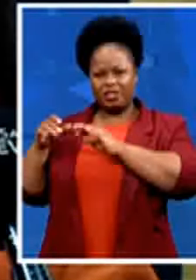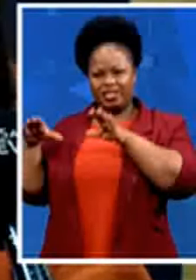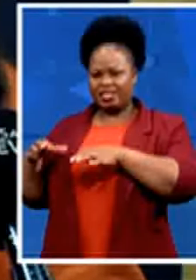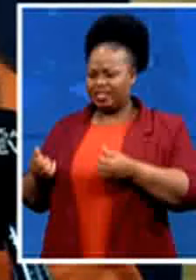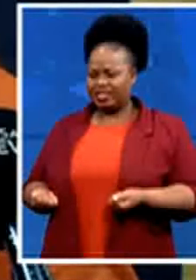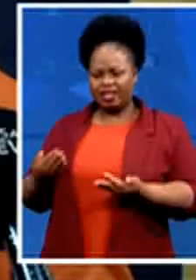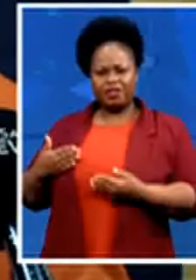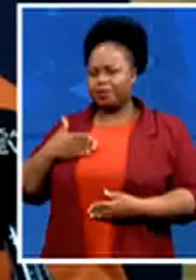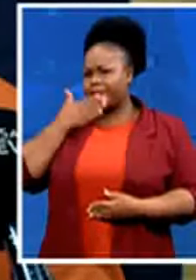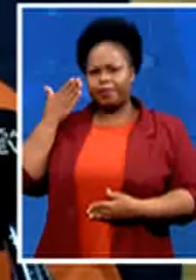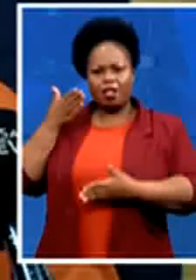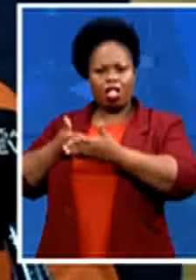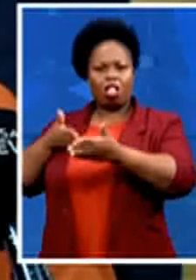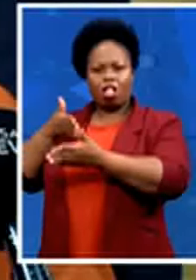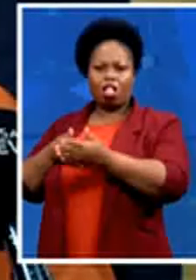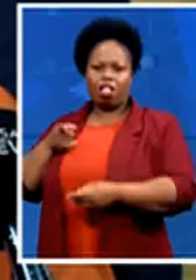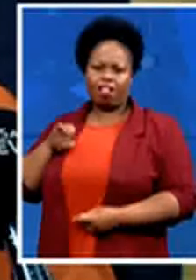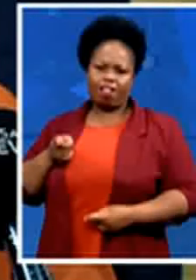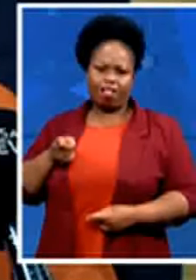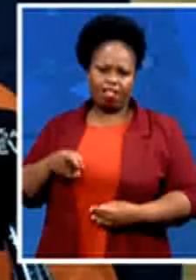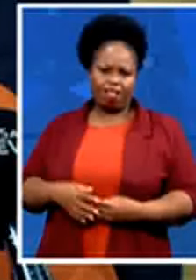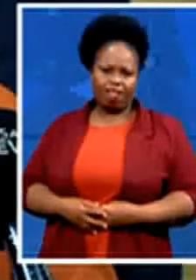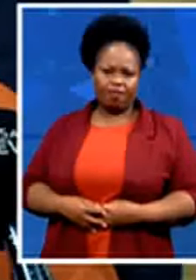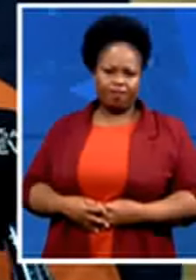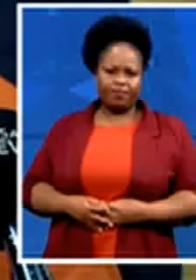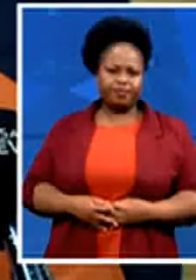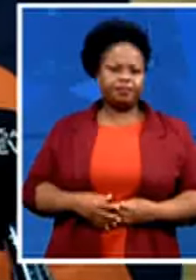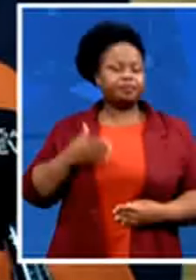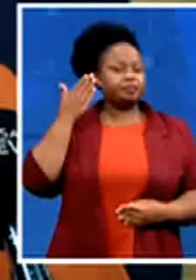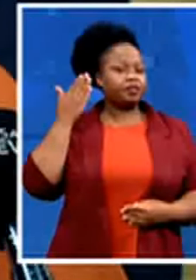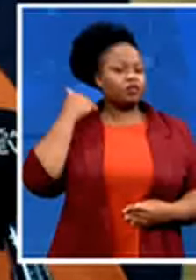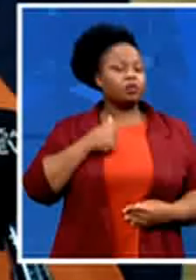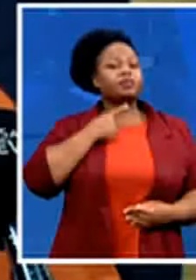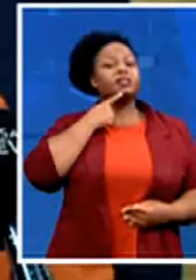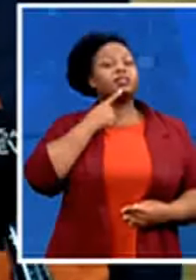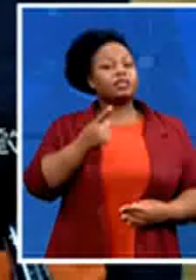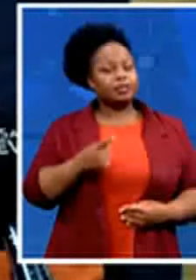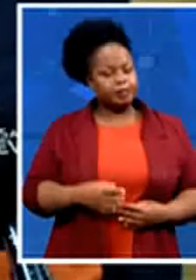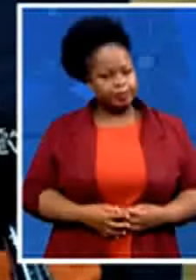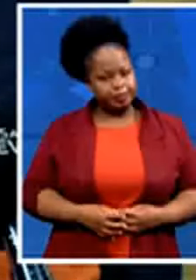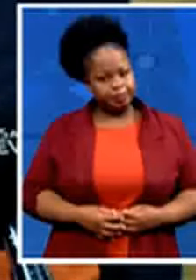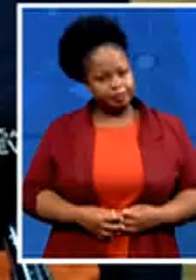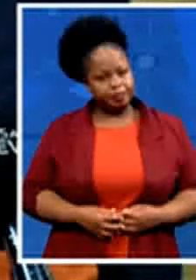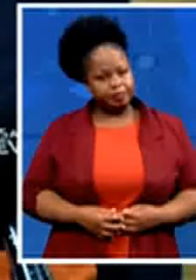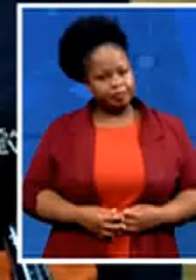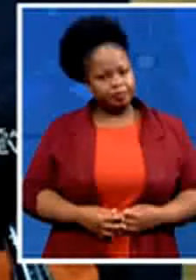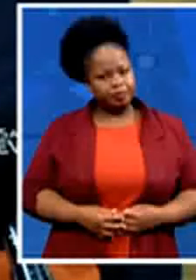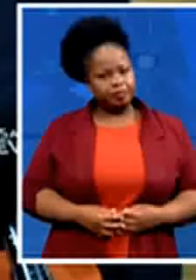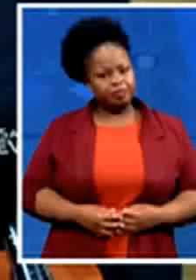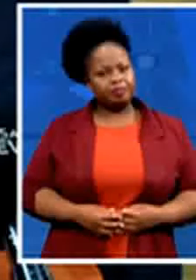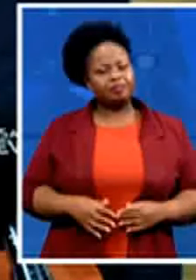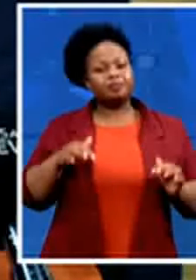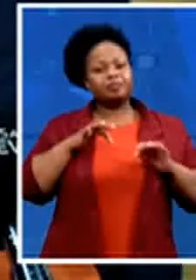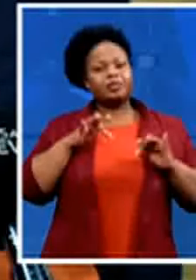um and as i said uh the our people spend 40 percent of their money today to